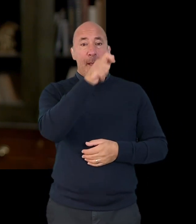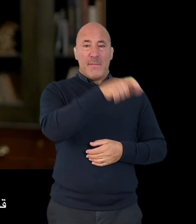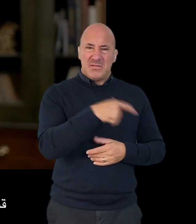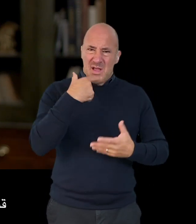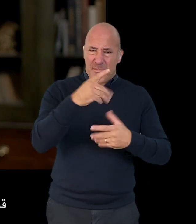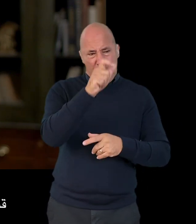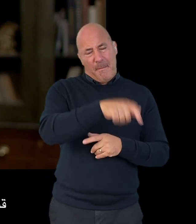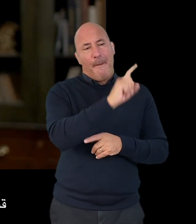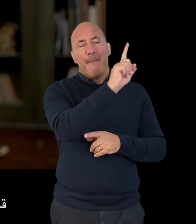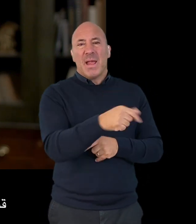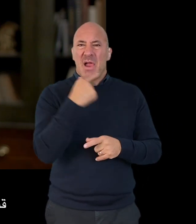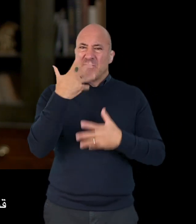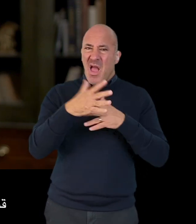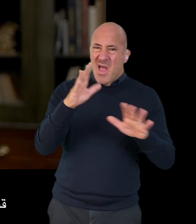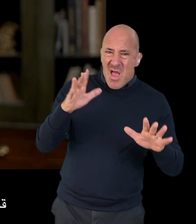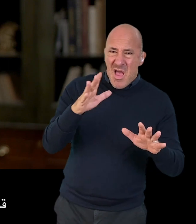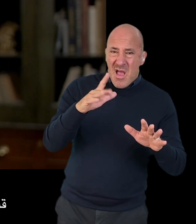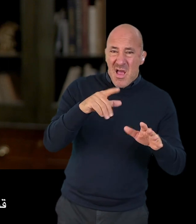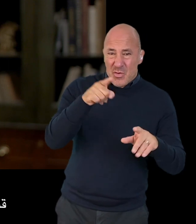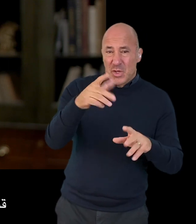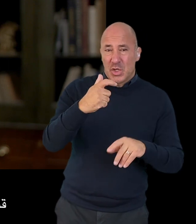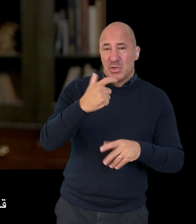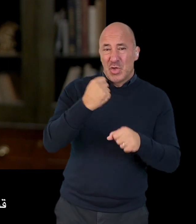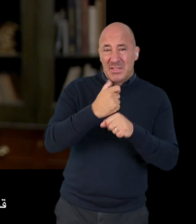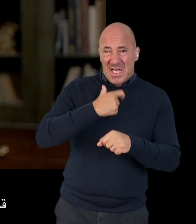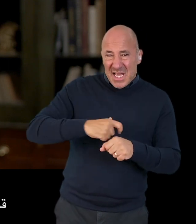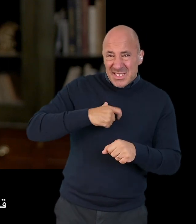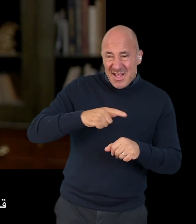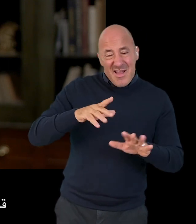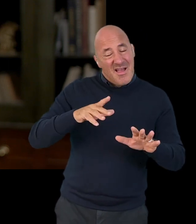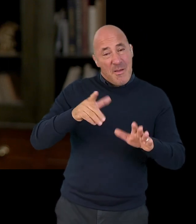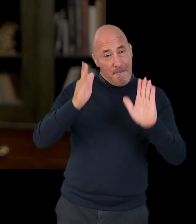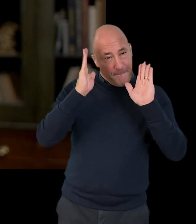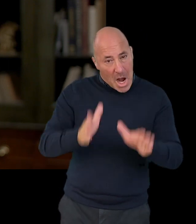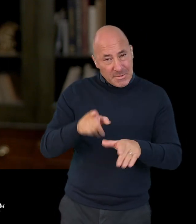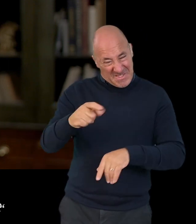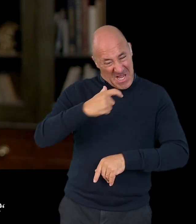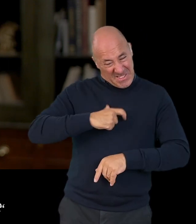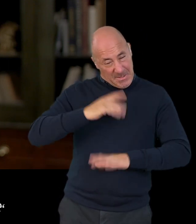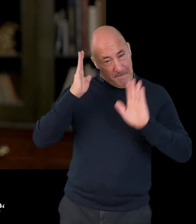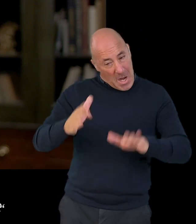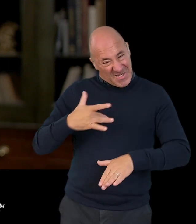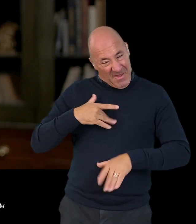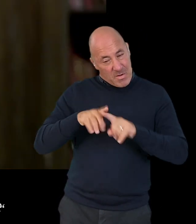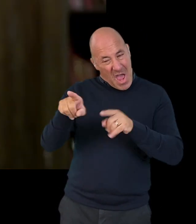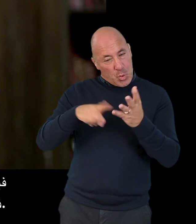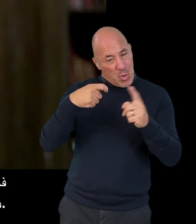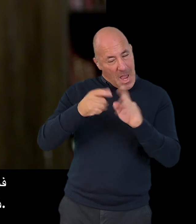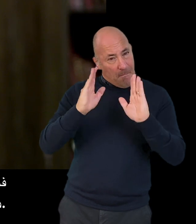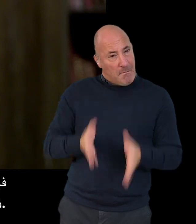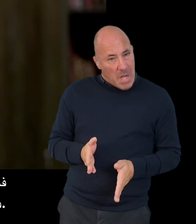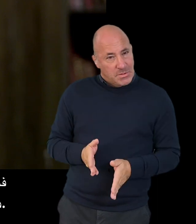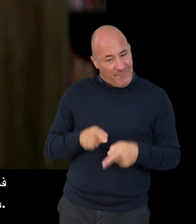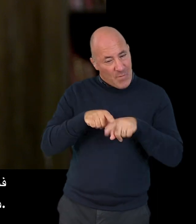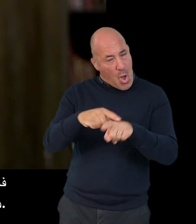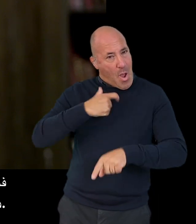You might be told by people who are trying to be helpful that if you have a gender identity, you must